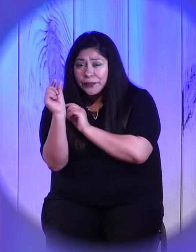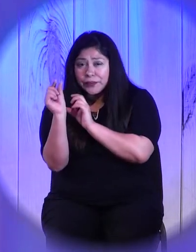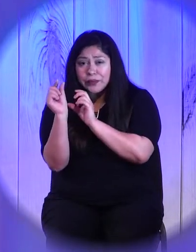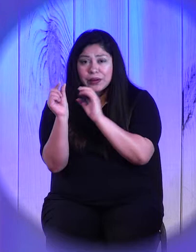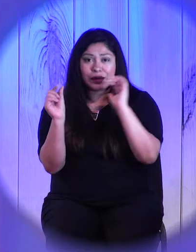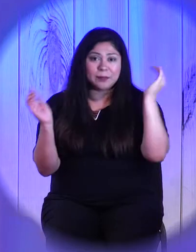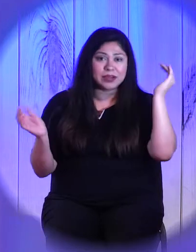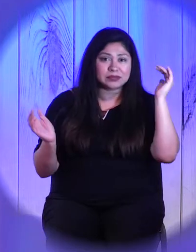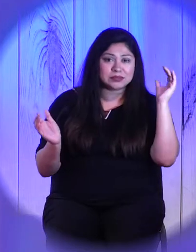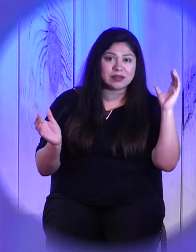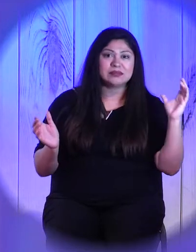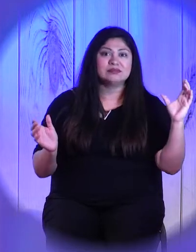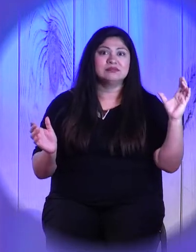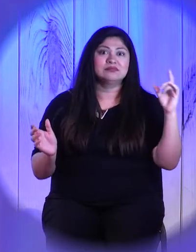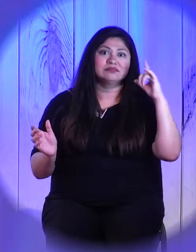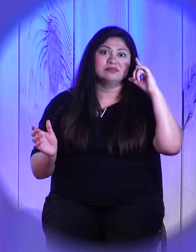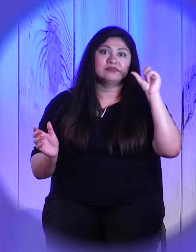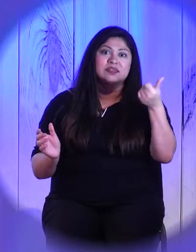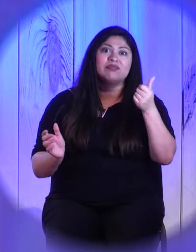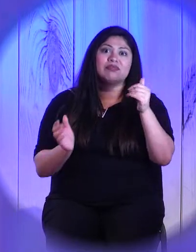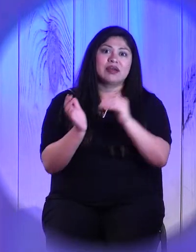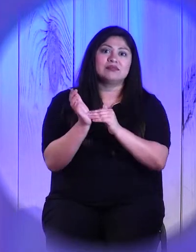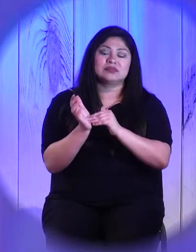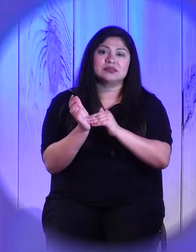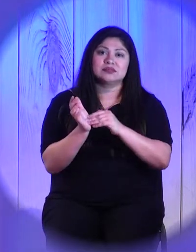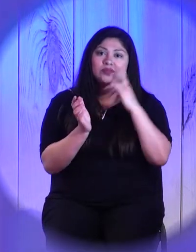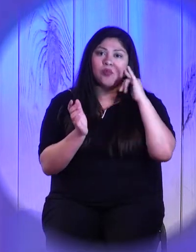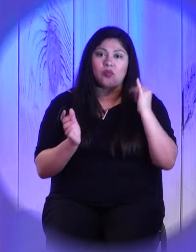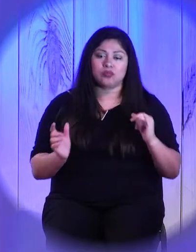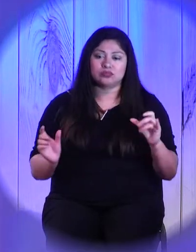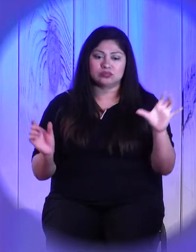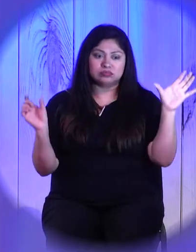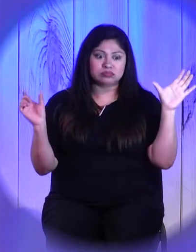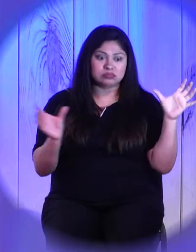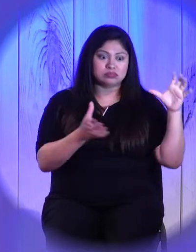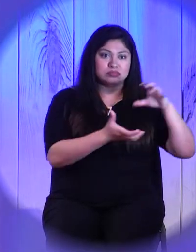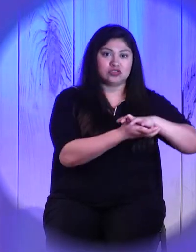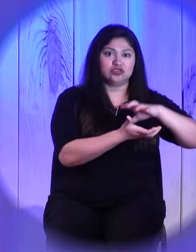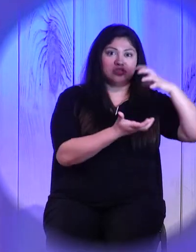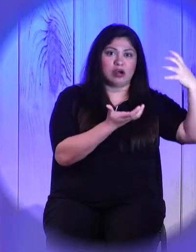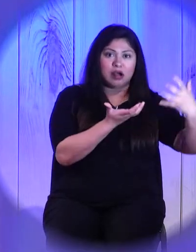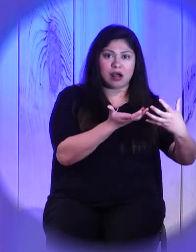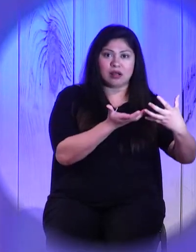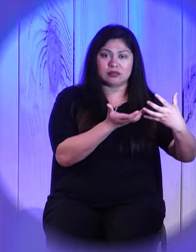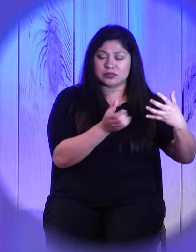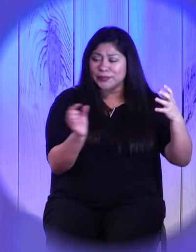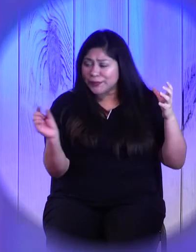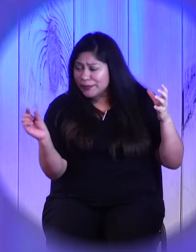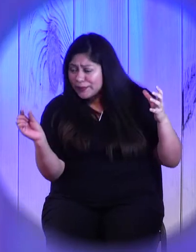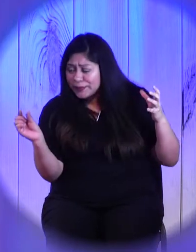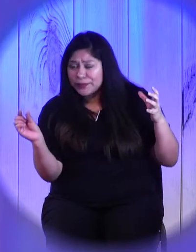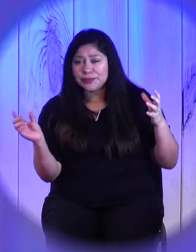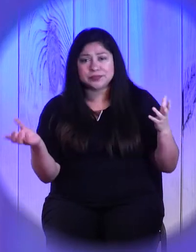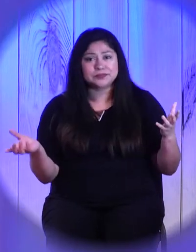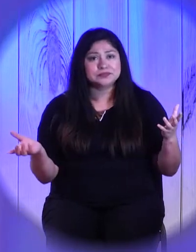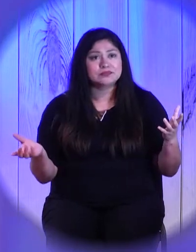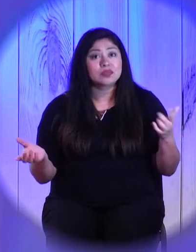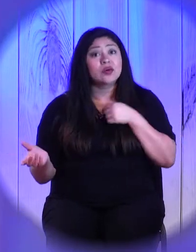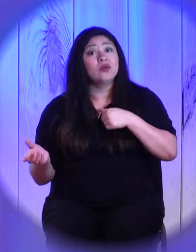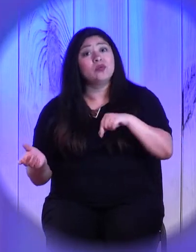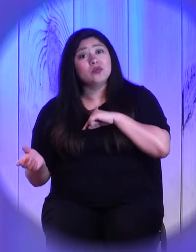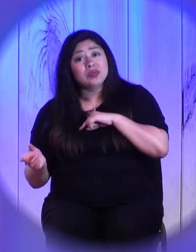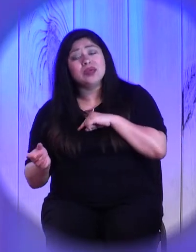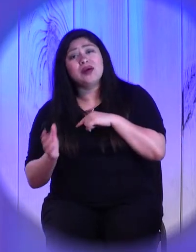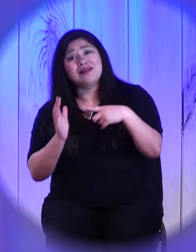much. We are a people who because of our sinfulness owed a debt to God that we could never pay. No amount of